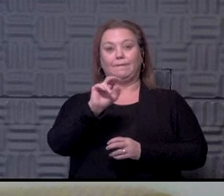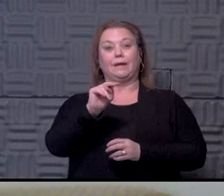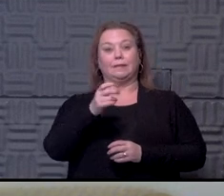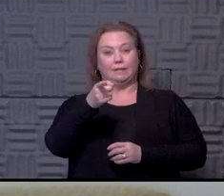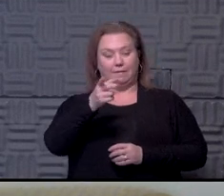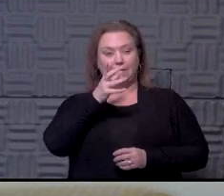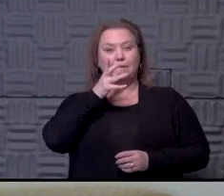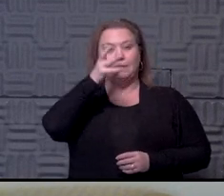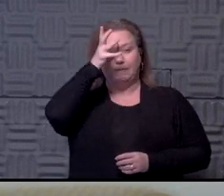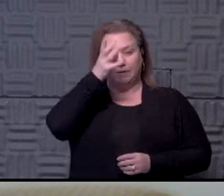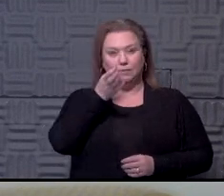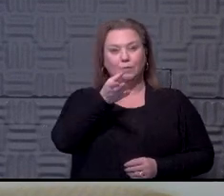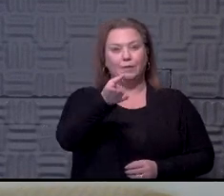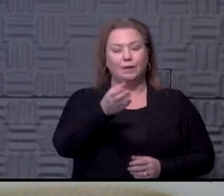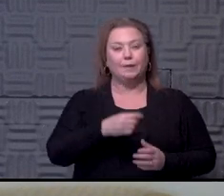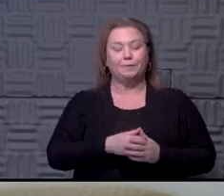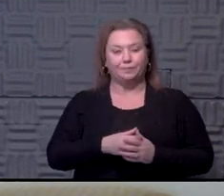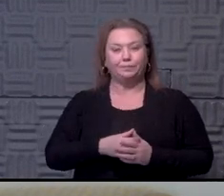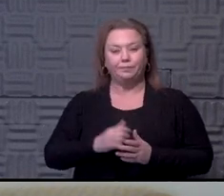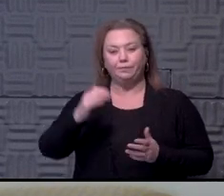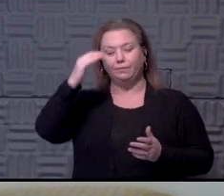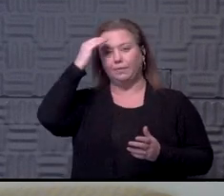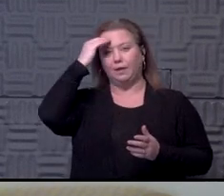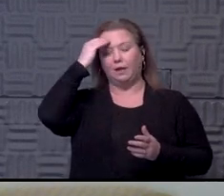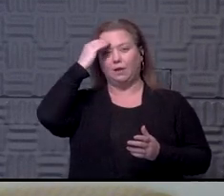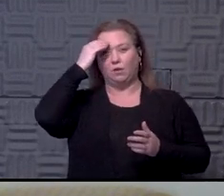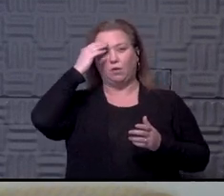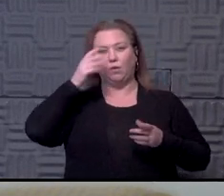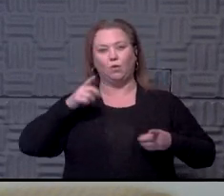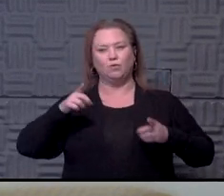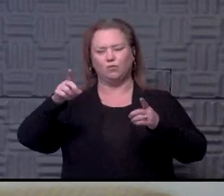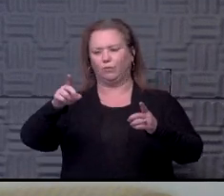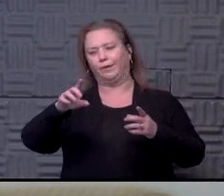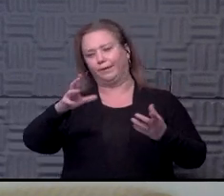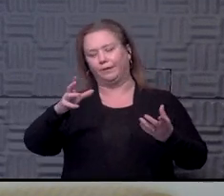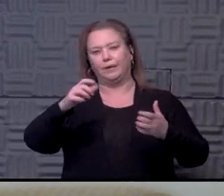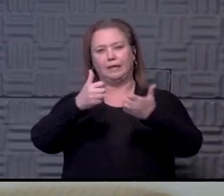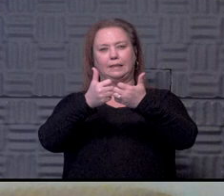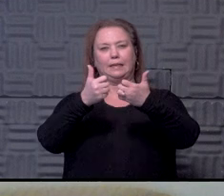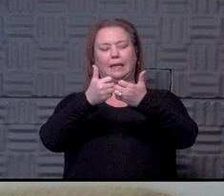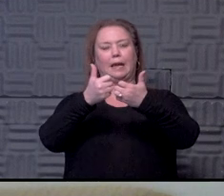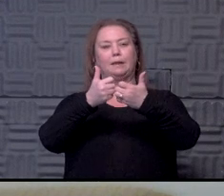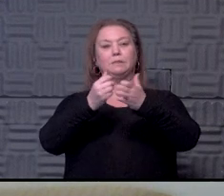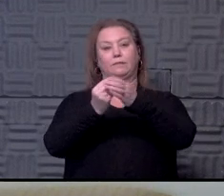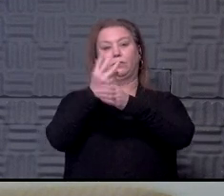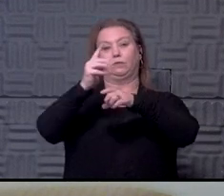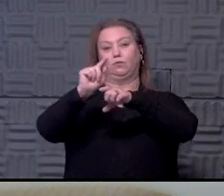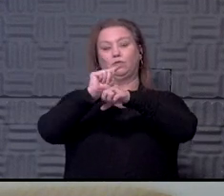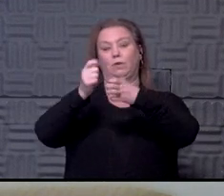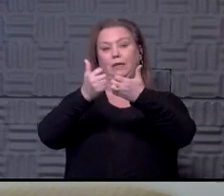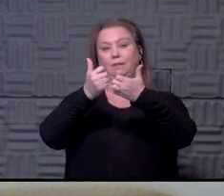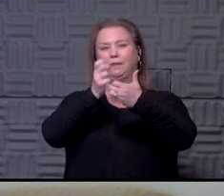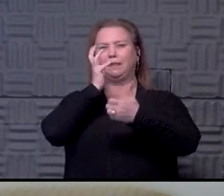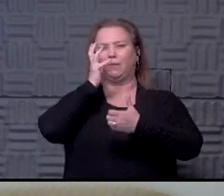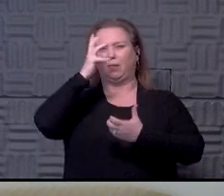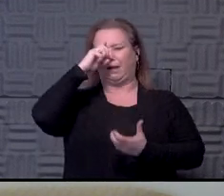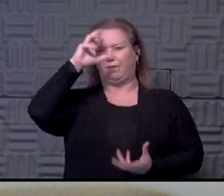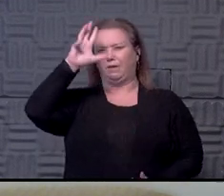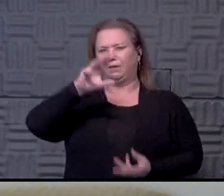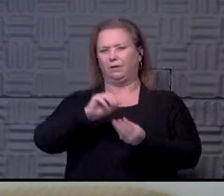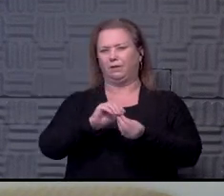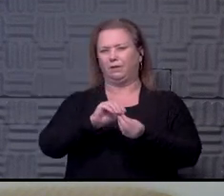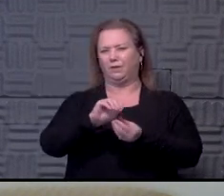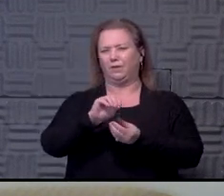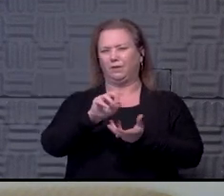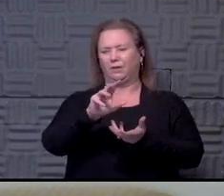have the parents out there. I know during the minor league, I mean, the games out here in spring training, they're going to have, I think, about 20 to